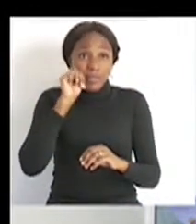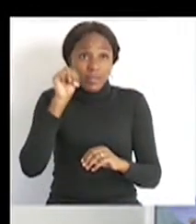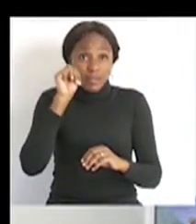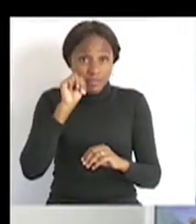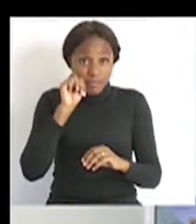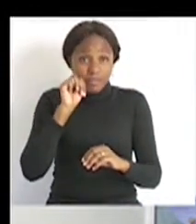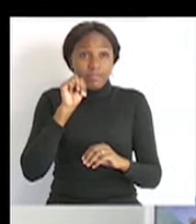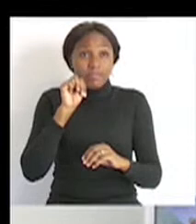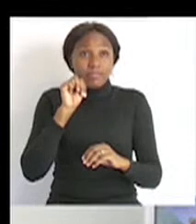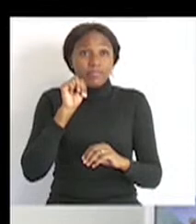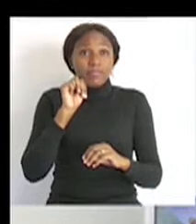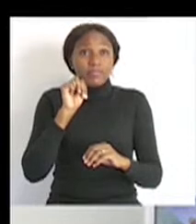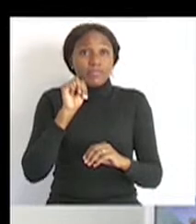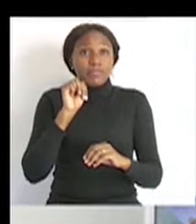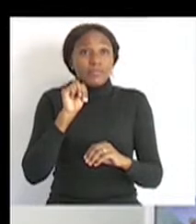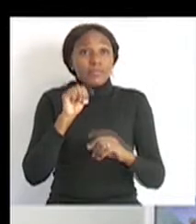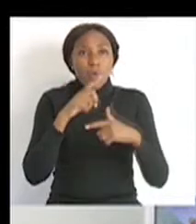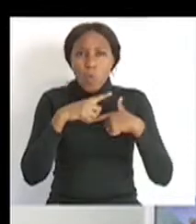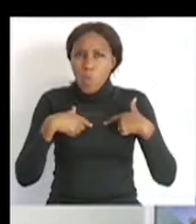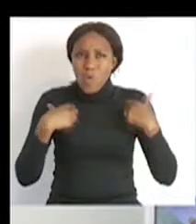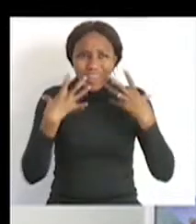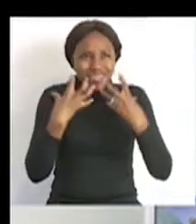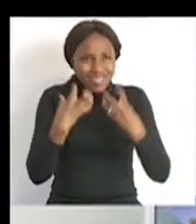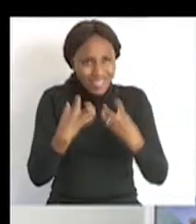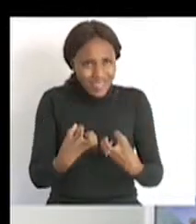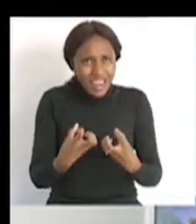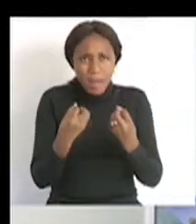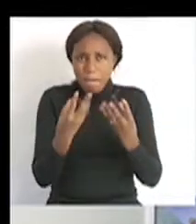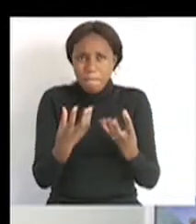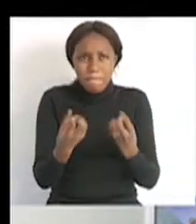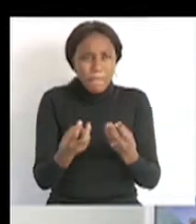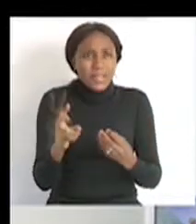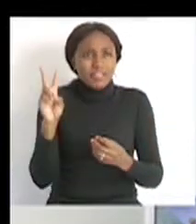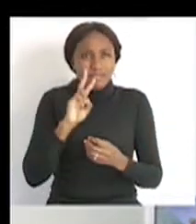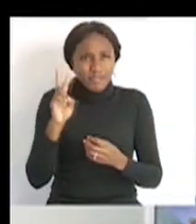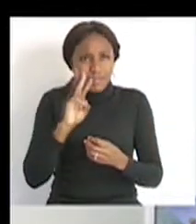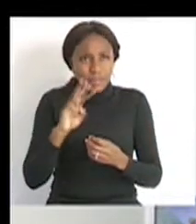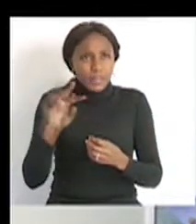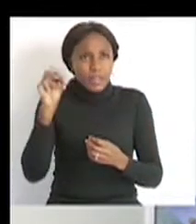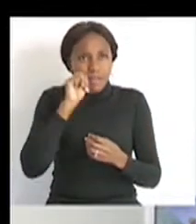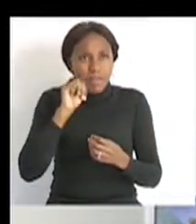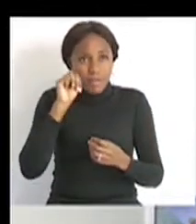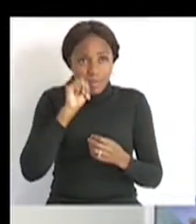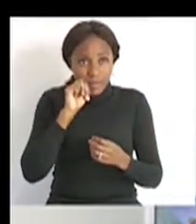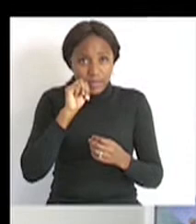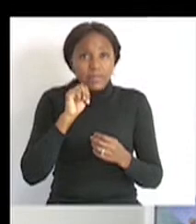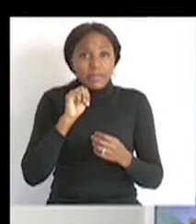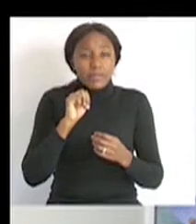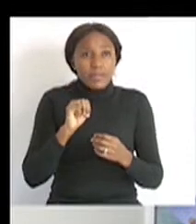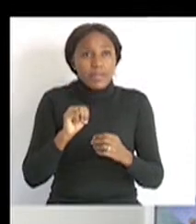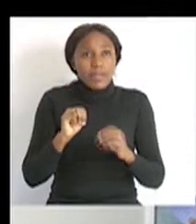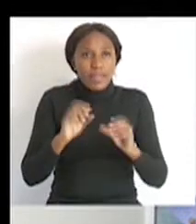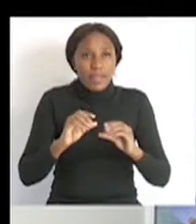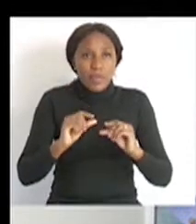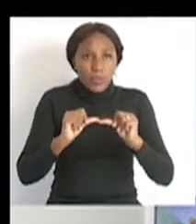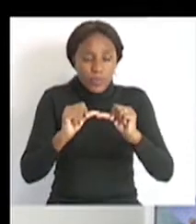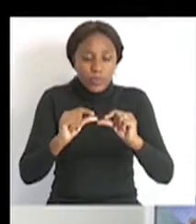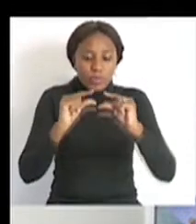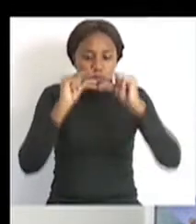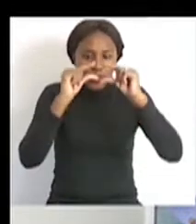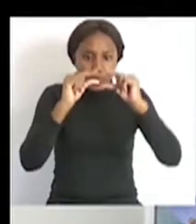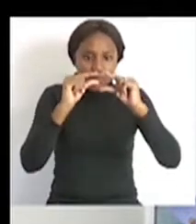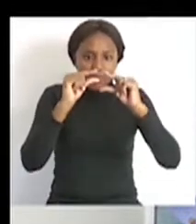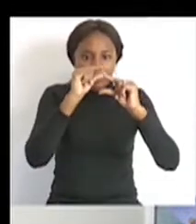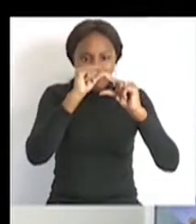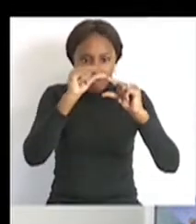our bodies still need a lot of vitamins and minerals. Then we move up to the smaller parts of the triangle. Up